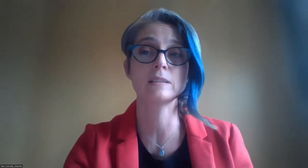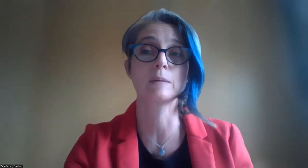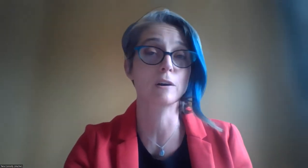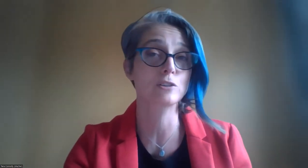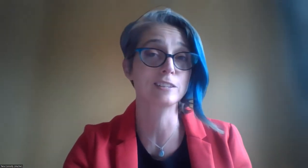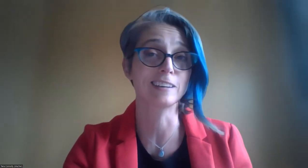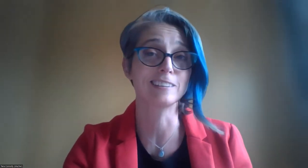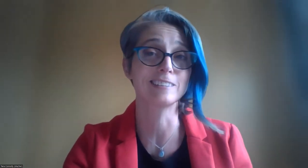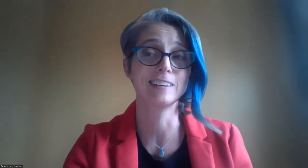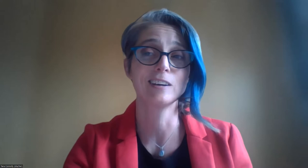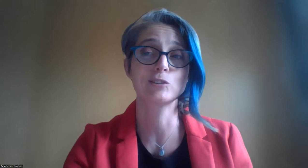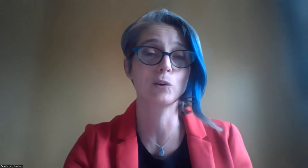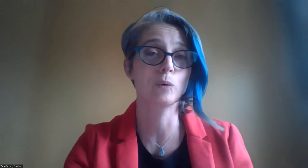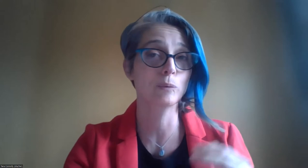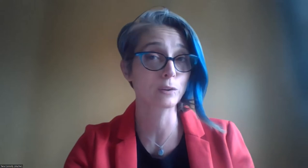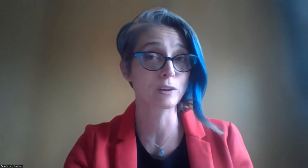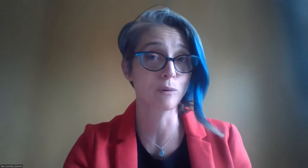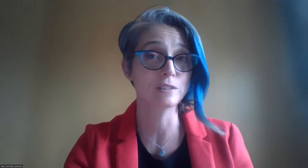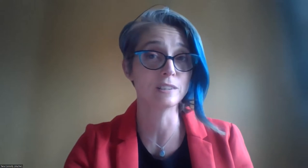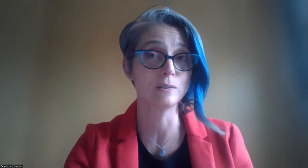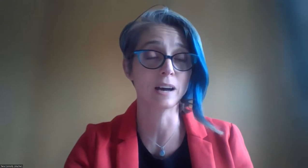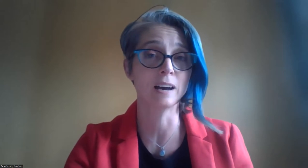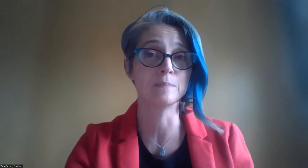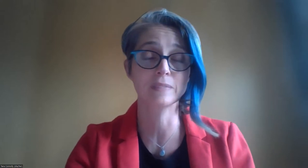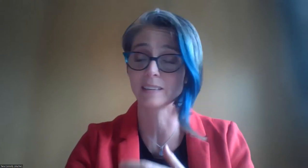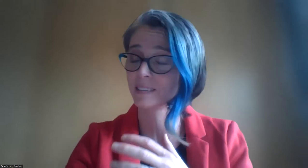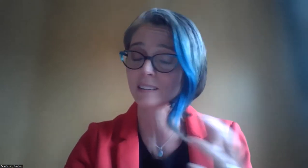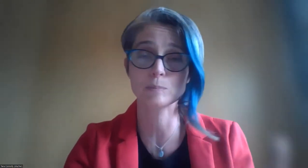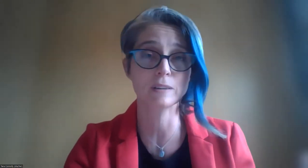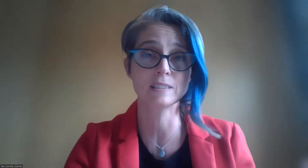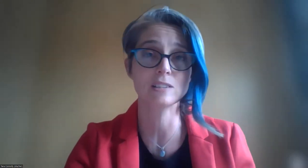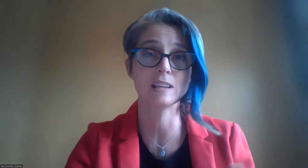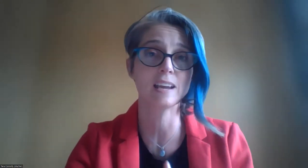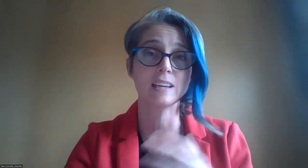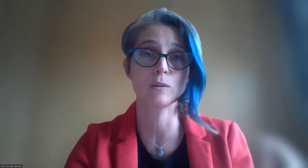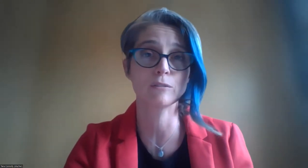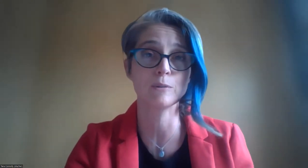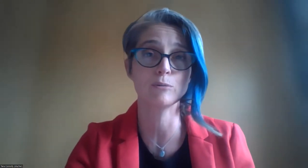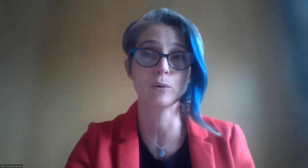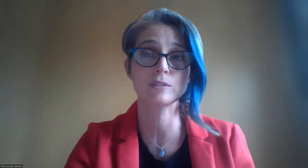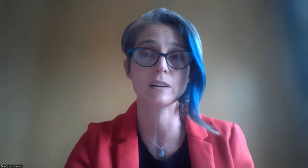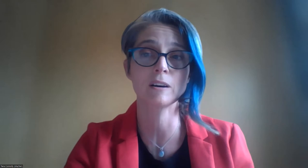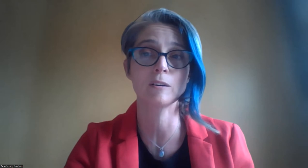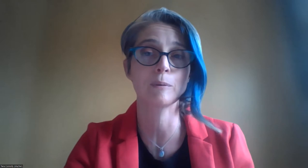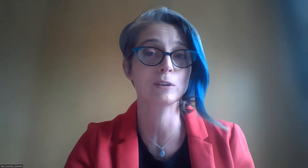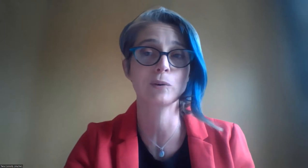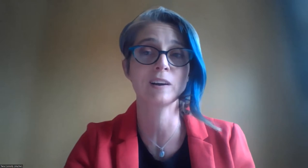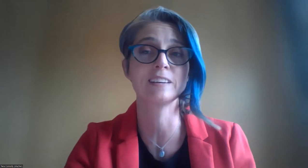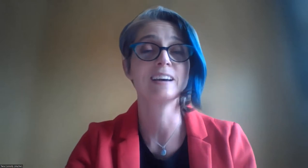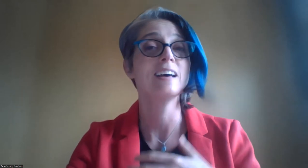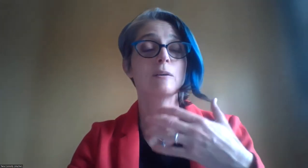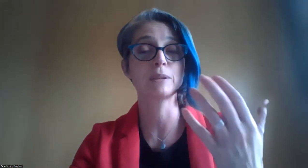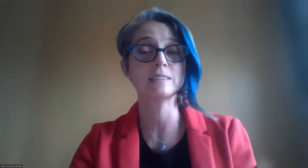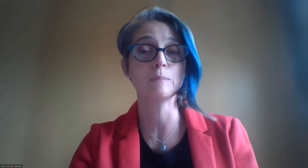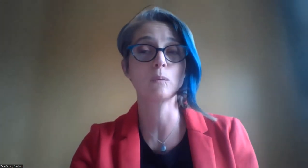blind and partially sighted. So we're really looking forward to seeing this presentation today, hearing from you folks about what's going